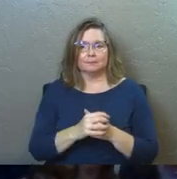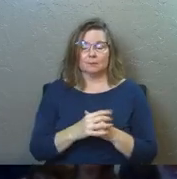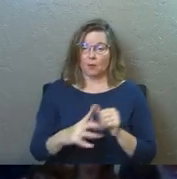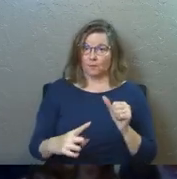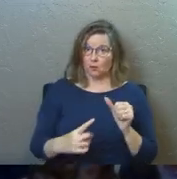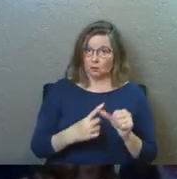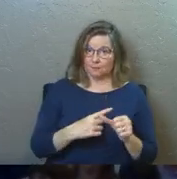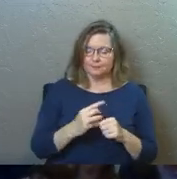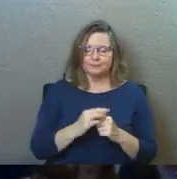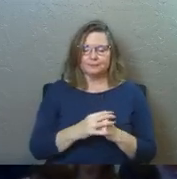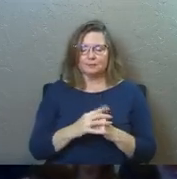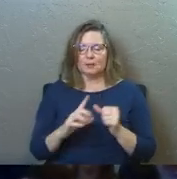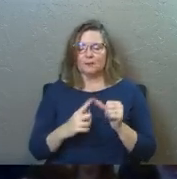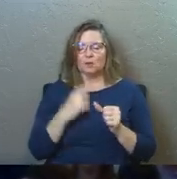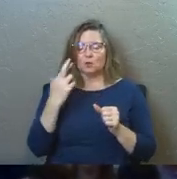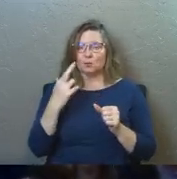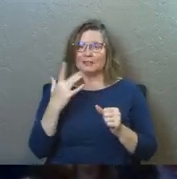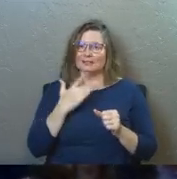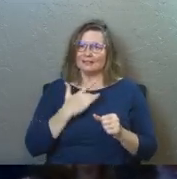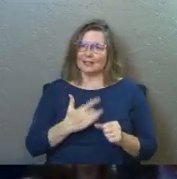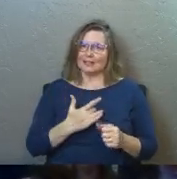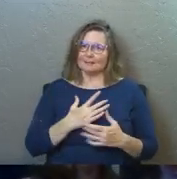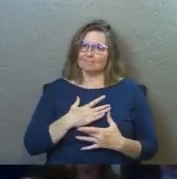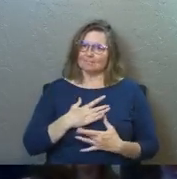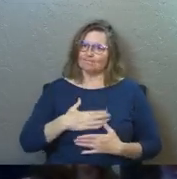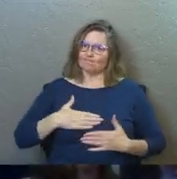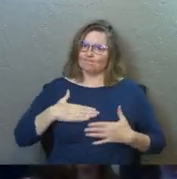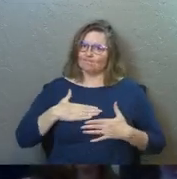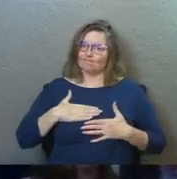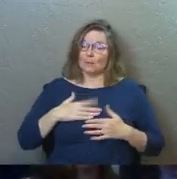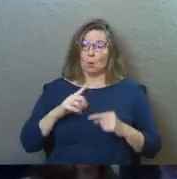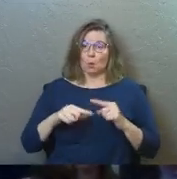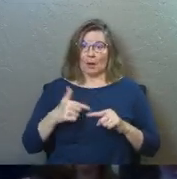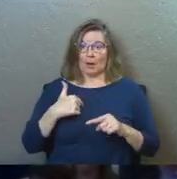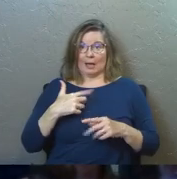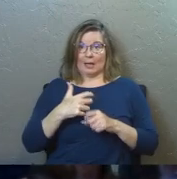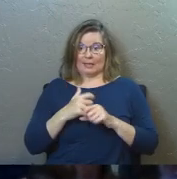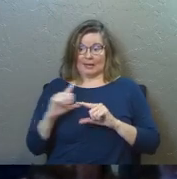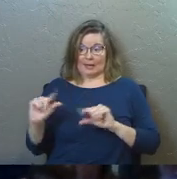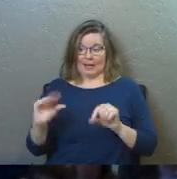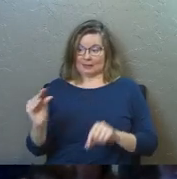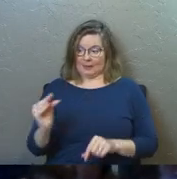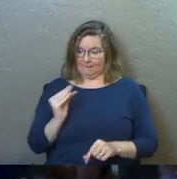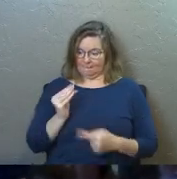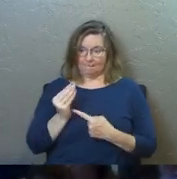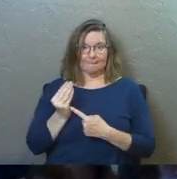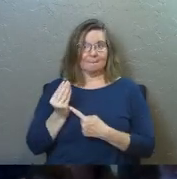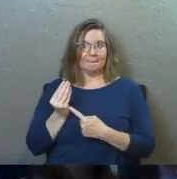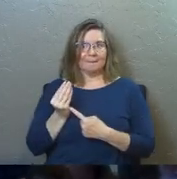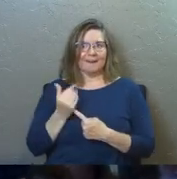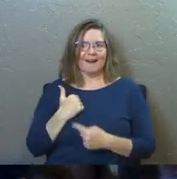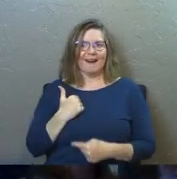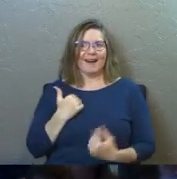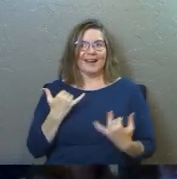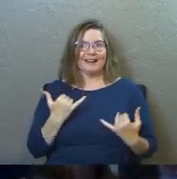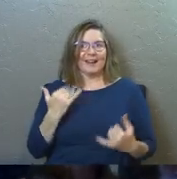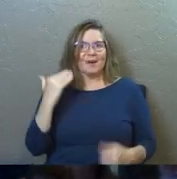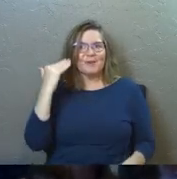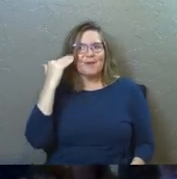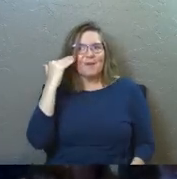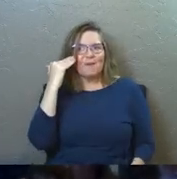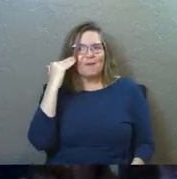first thing, first reason it's so tasty, is because when I get gossip, I'm in the know,